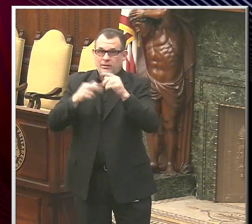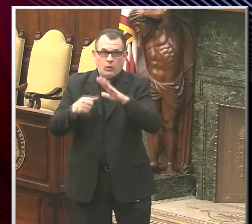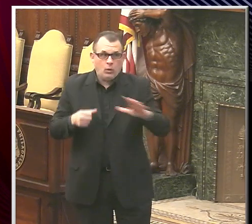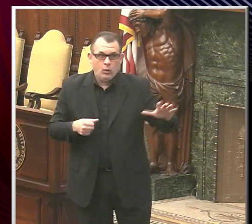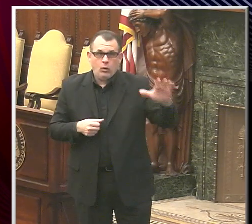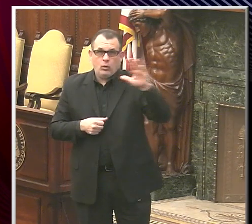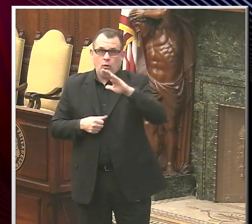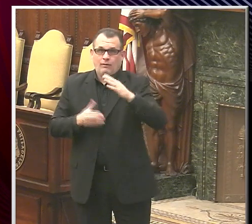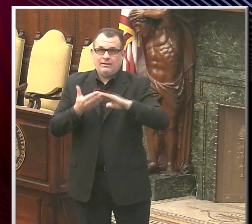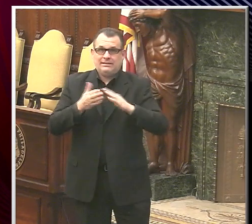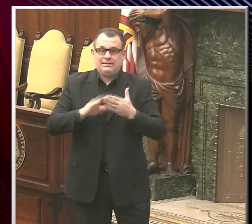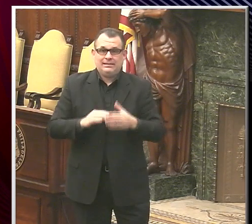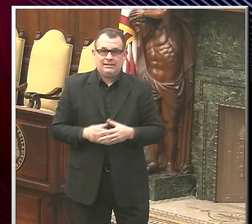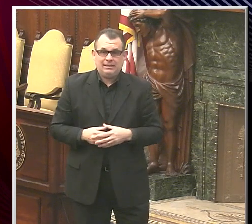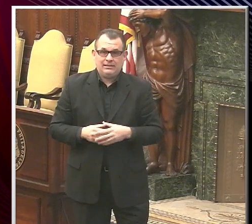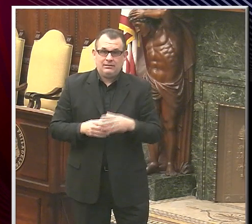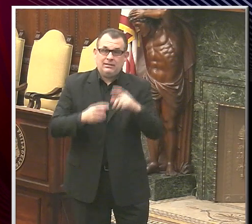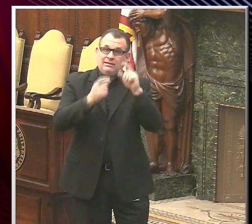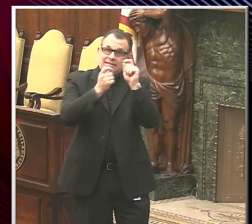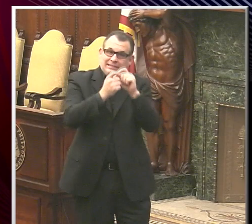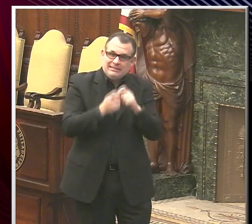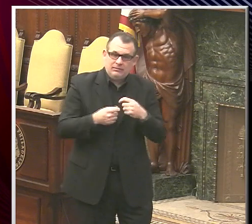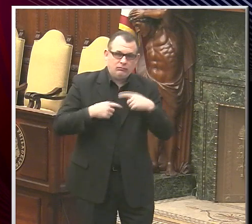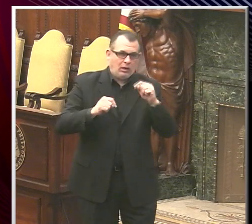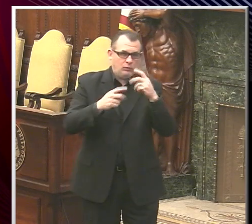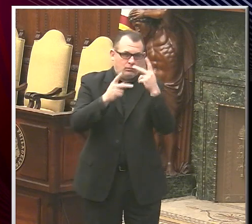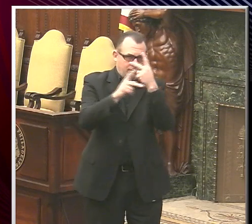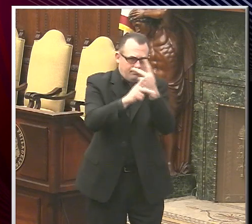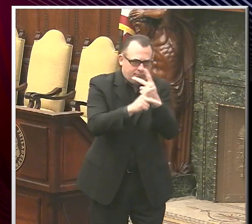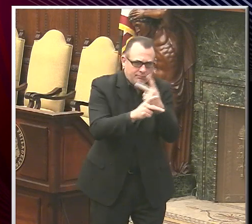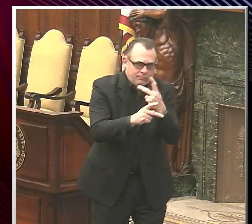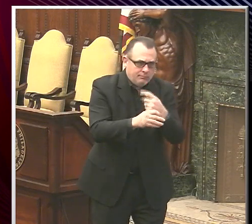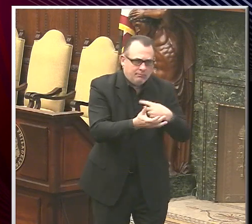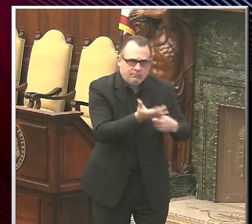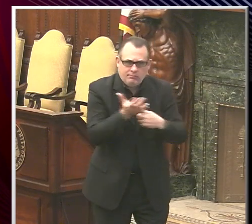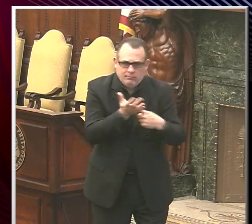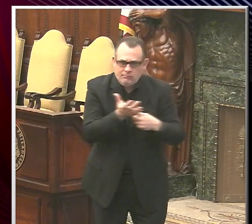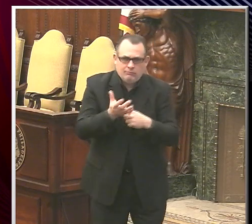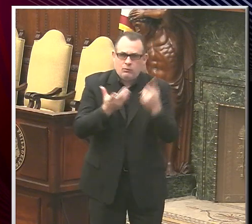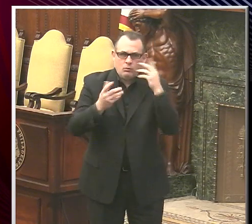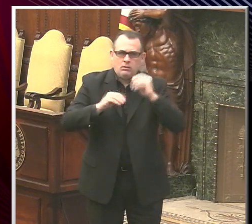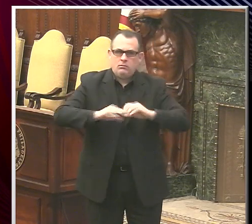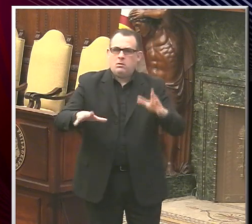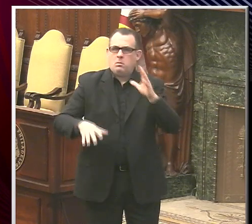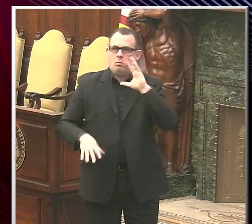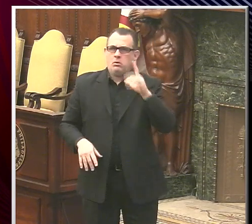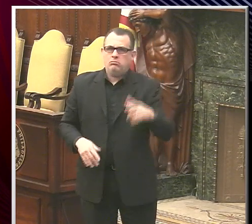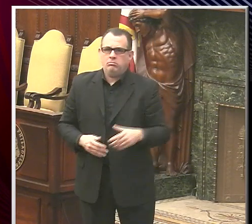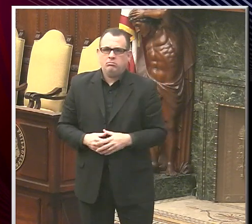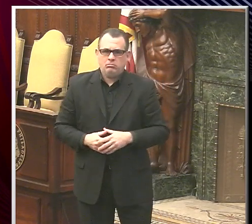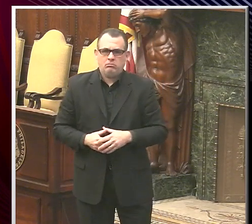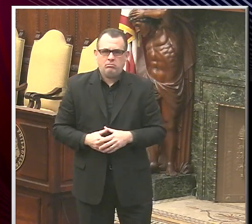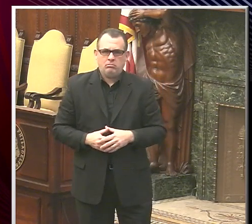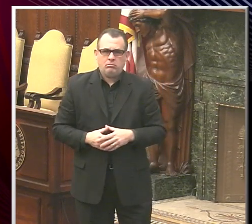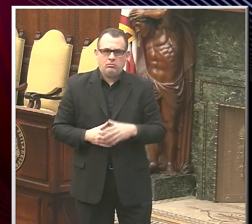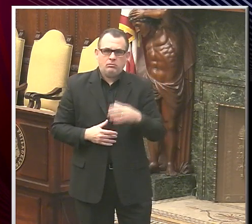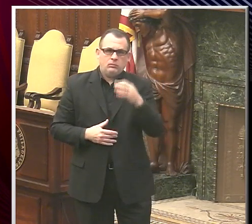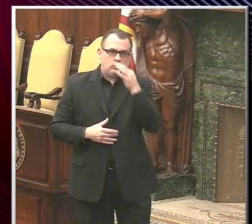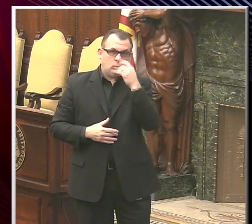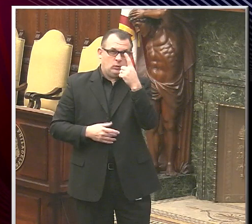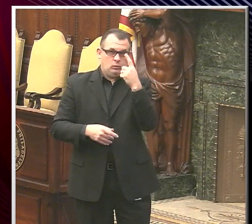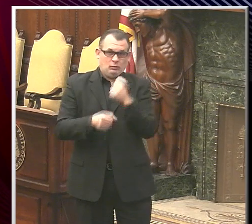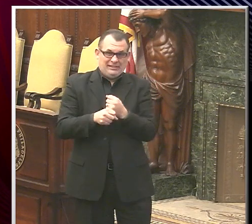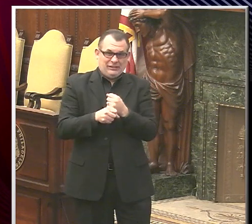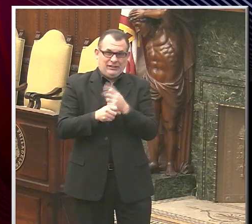Further operational details are still being developed, but we want to get the word out now. We near the one-year anniversary of the pandemic, getting